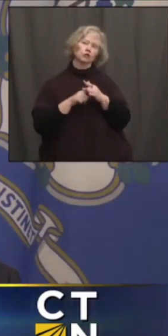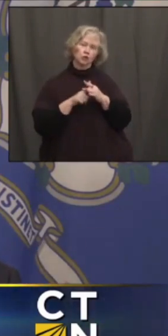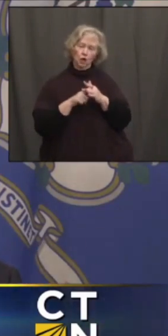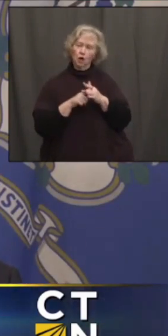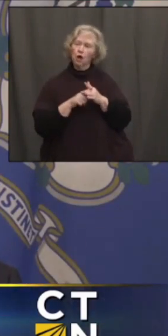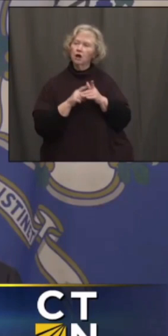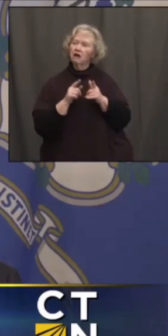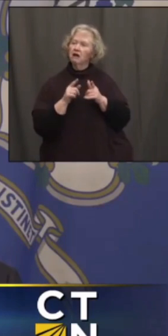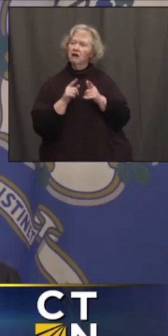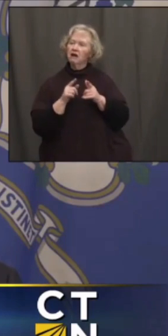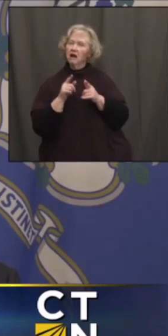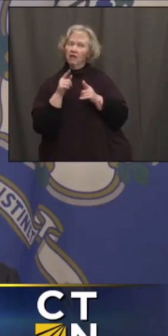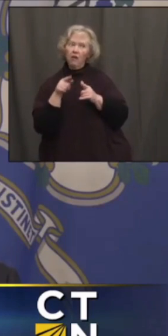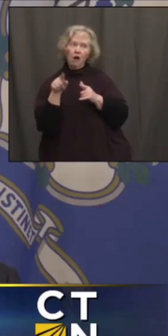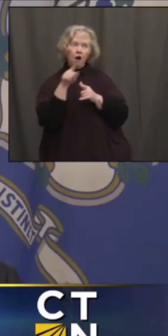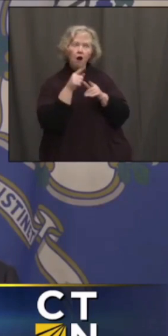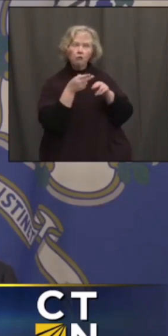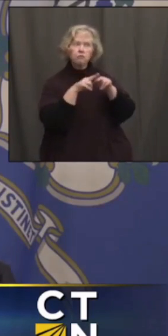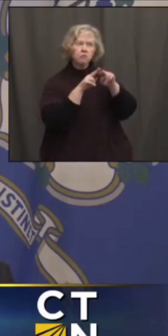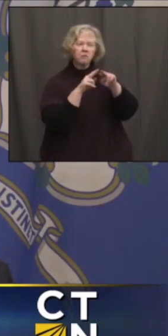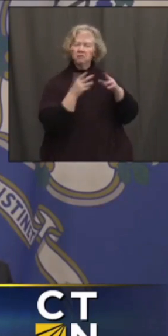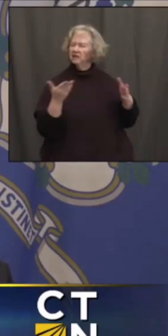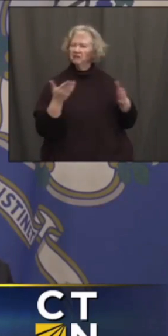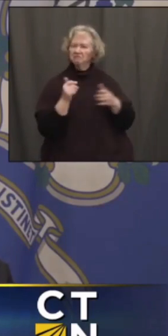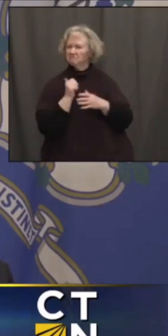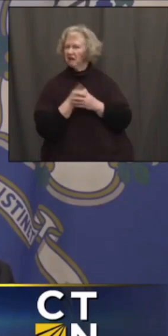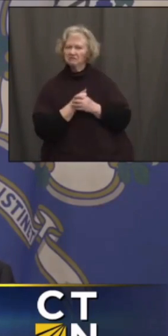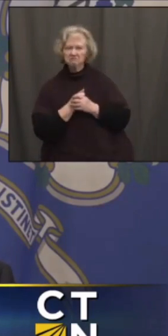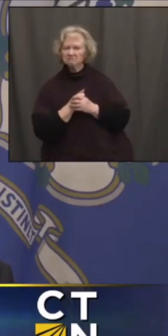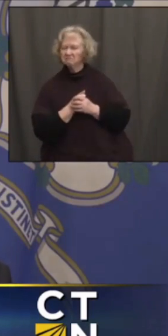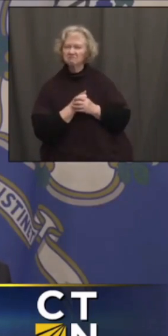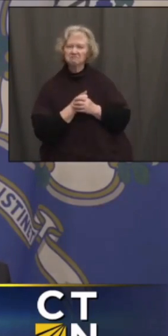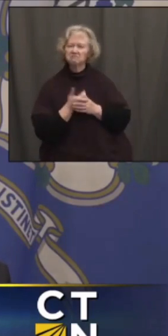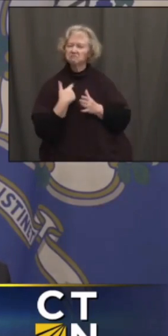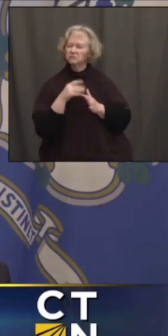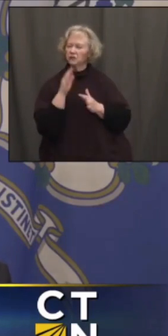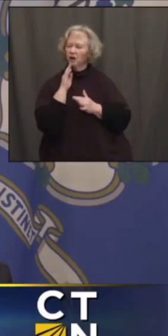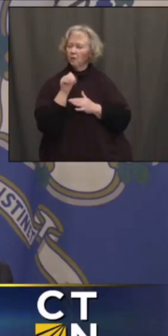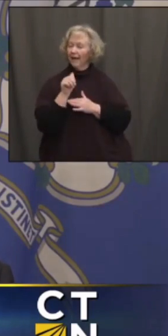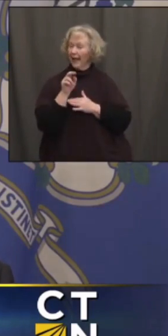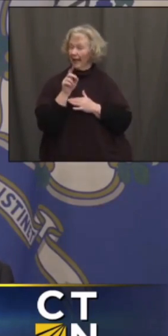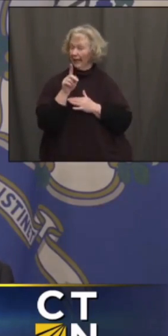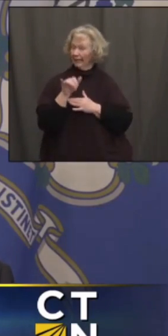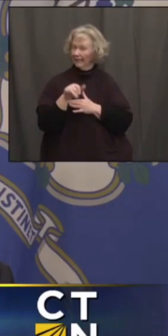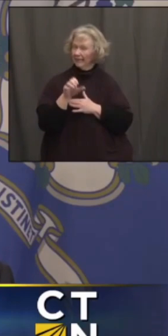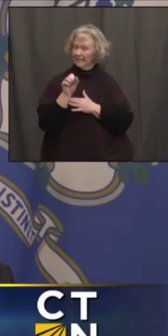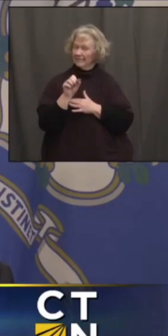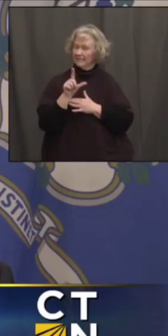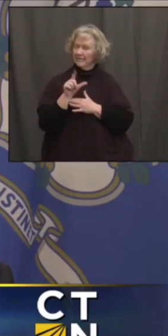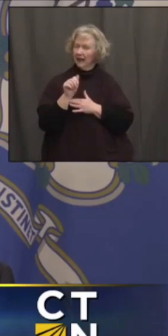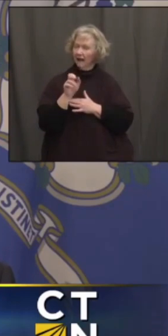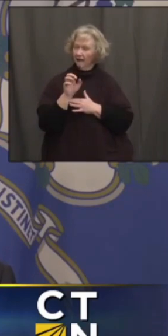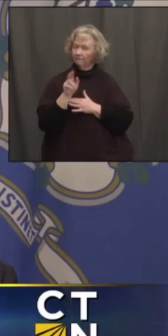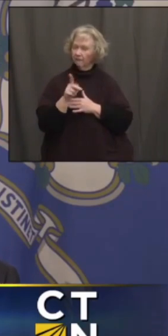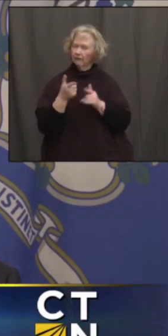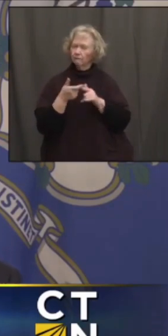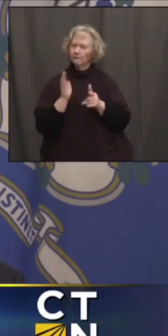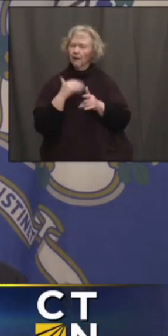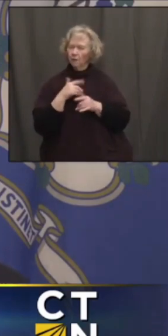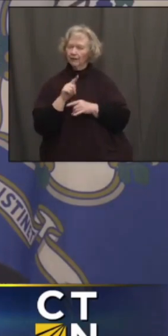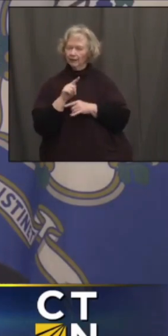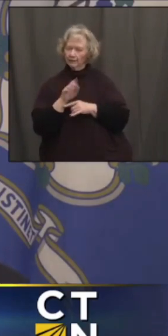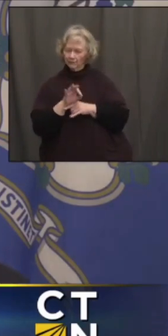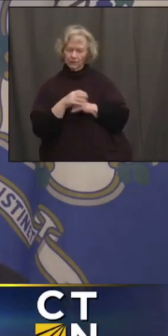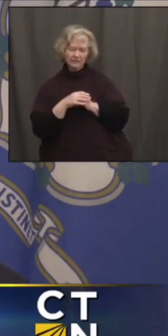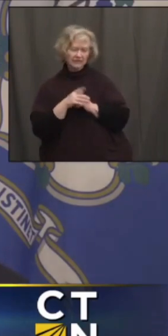We have not seen that ramp up a lot. I was talking to Andy Slavitt. You remember him down in the COVID task force. And he said,